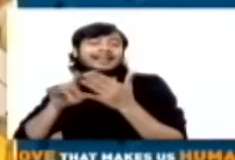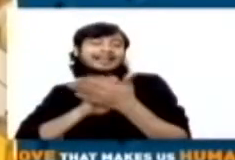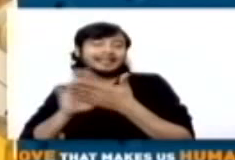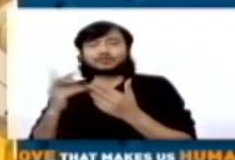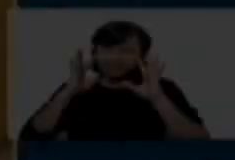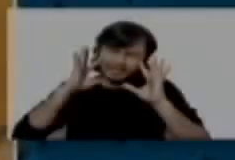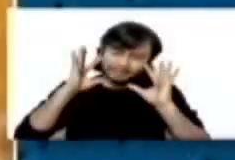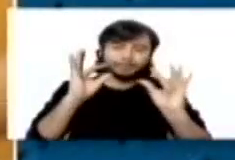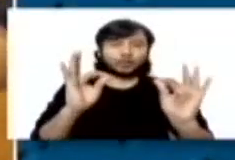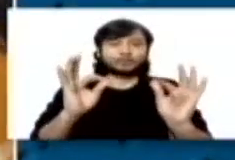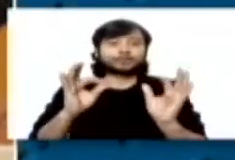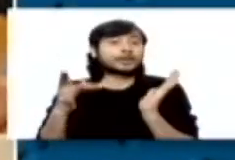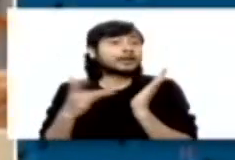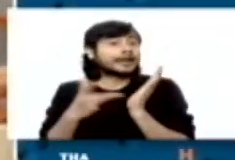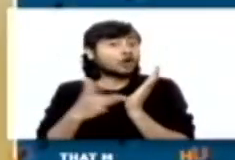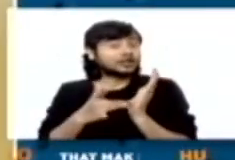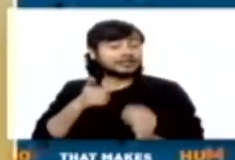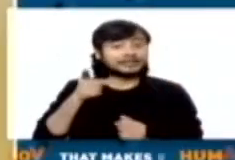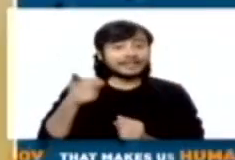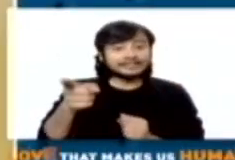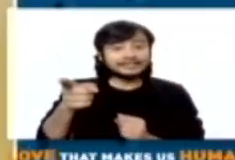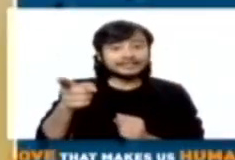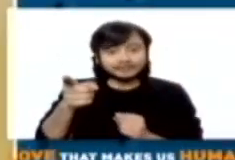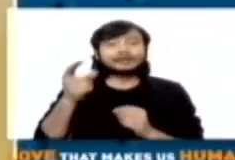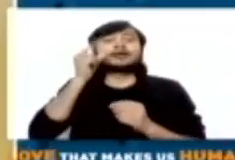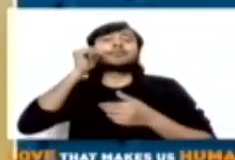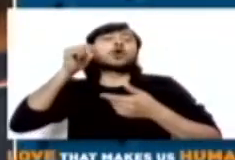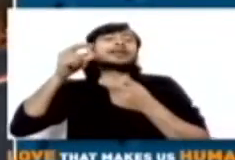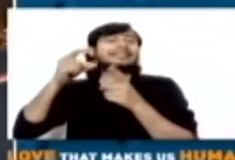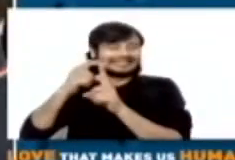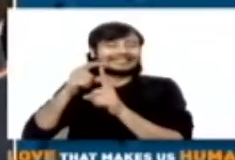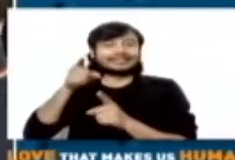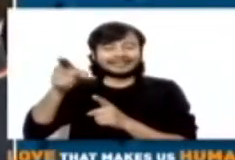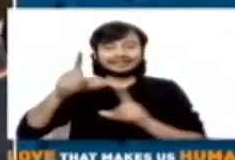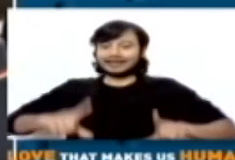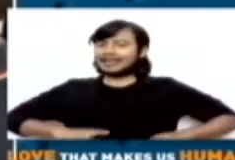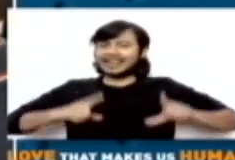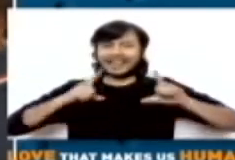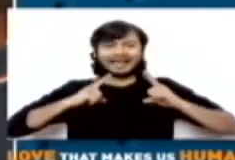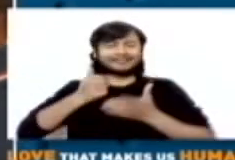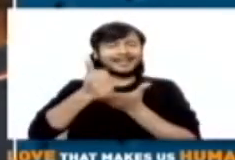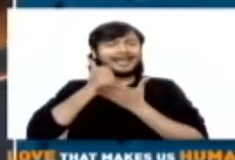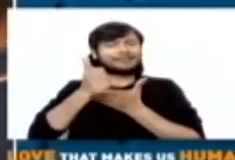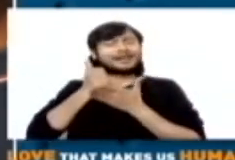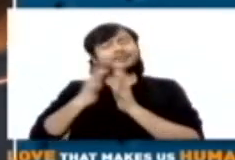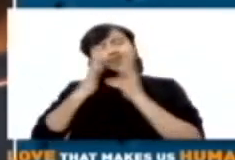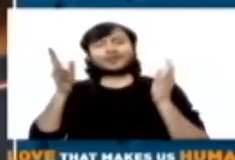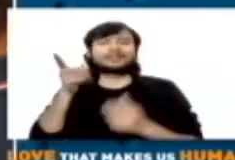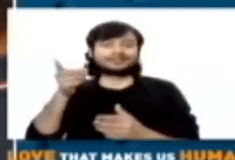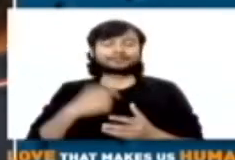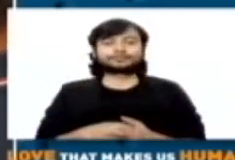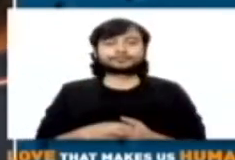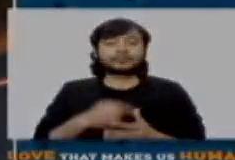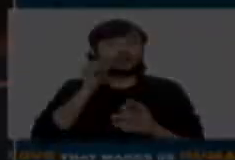Madhu and Namesh believe they are the great enablers of our time. Technology, in fact, played a key role in